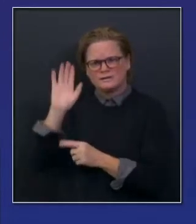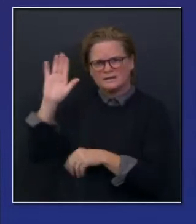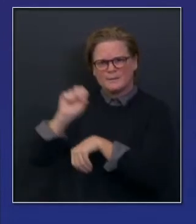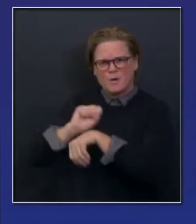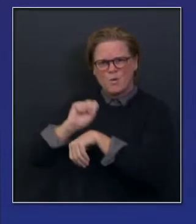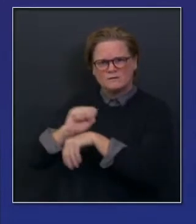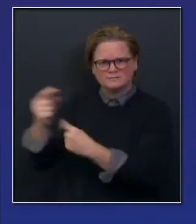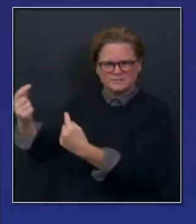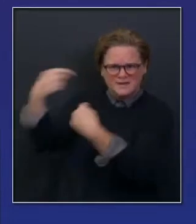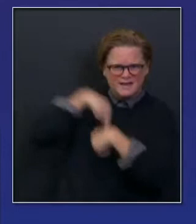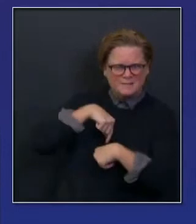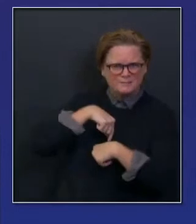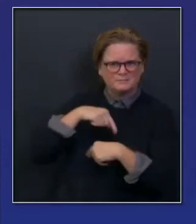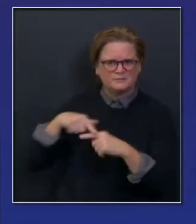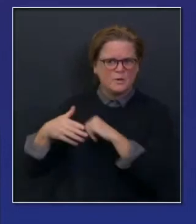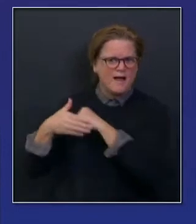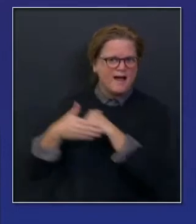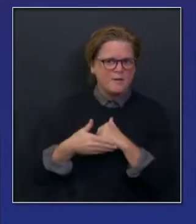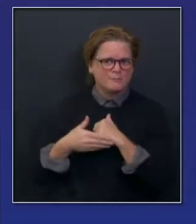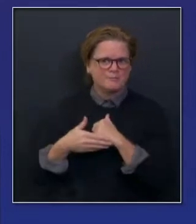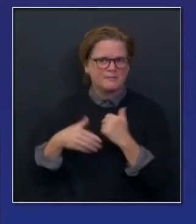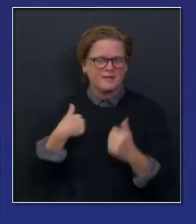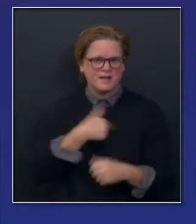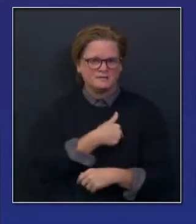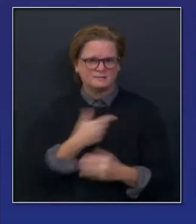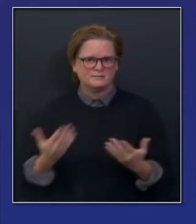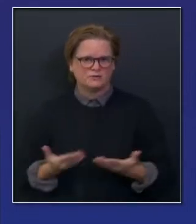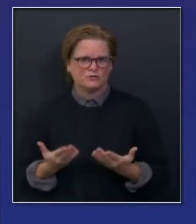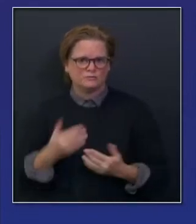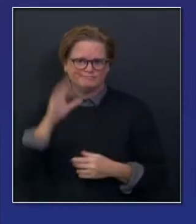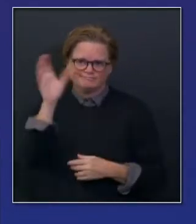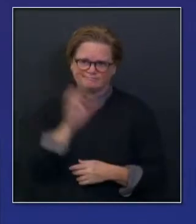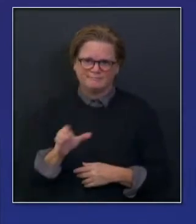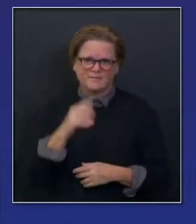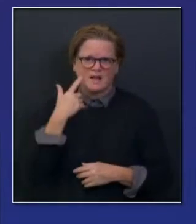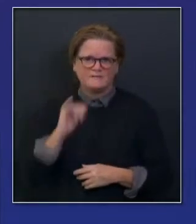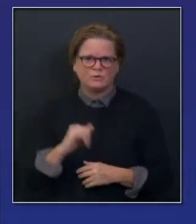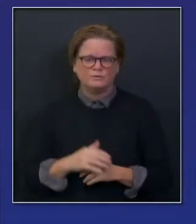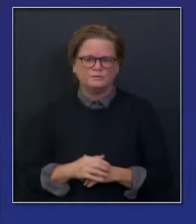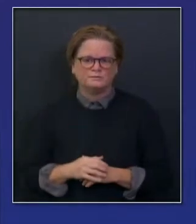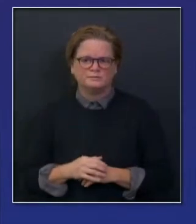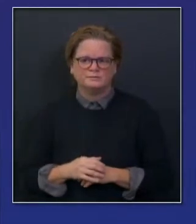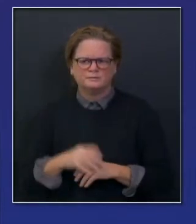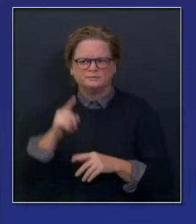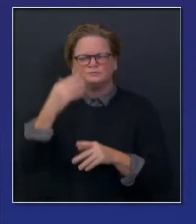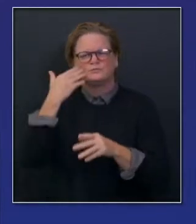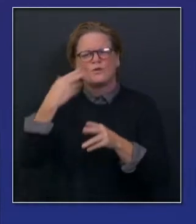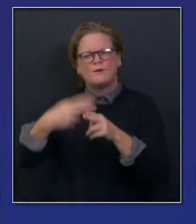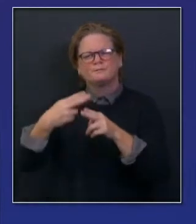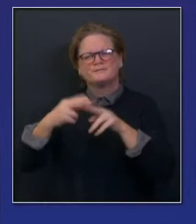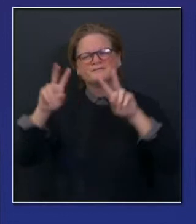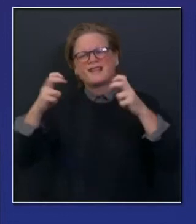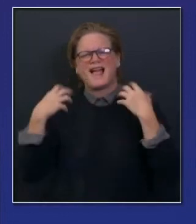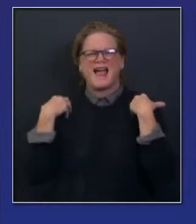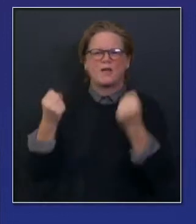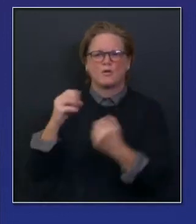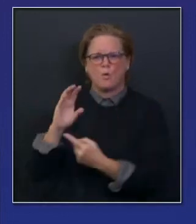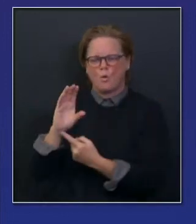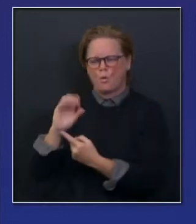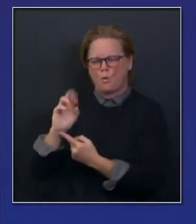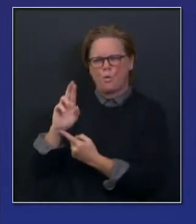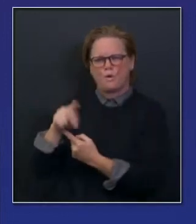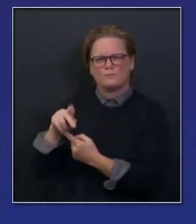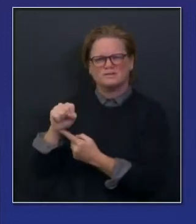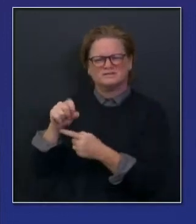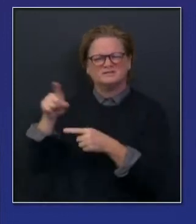at the Department of Defense as well to help. I mentioned Health Corps a moment ago. I want to mention it again. We have,